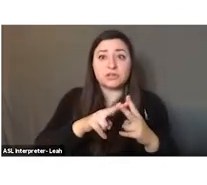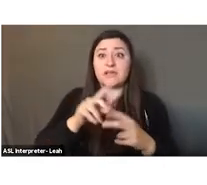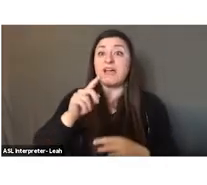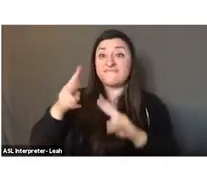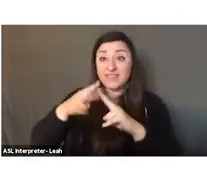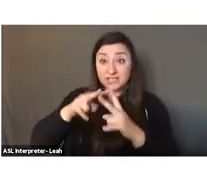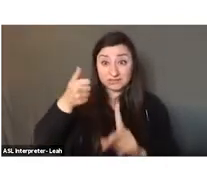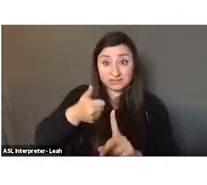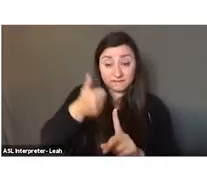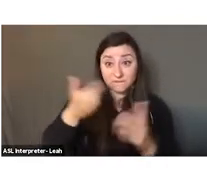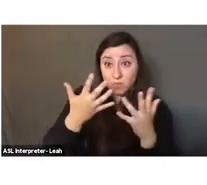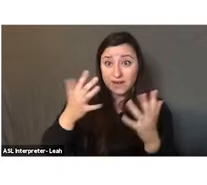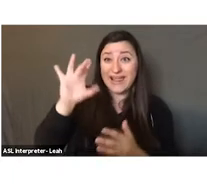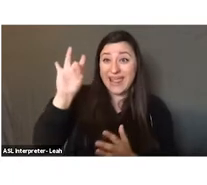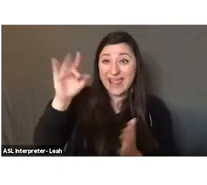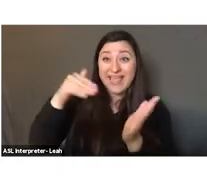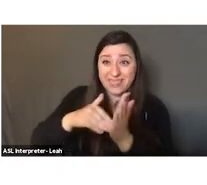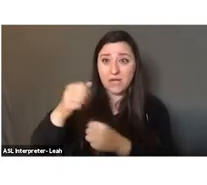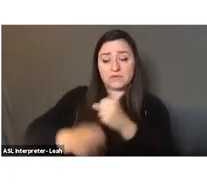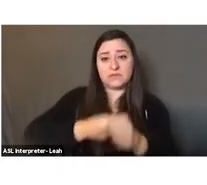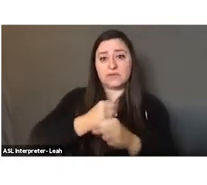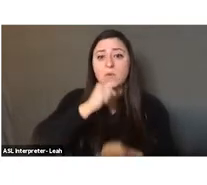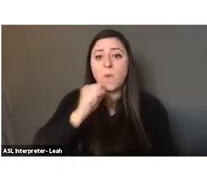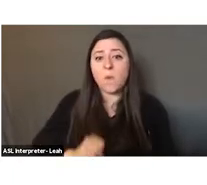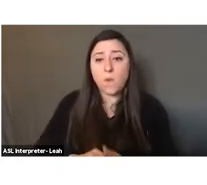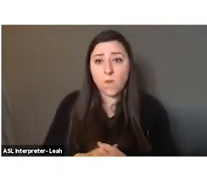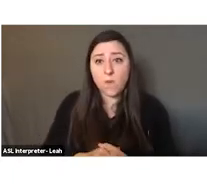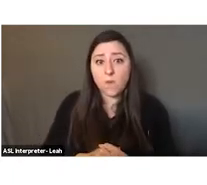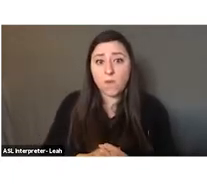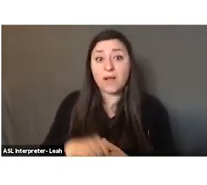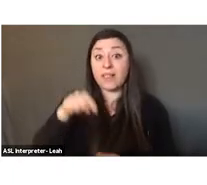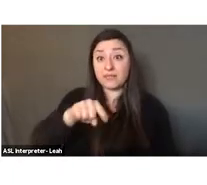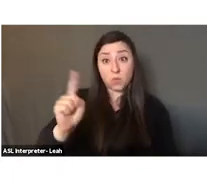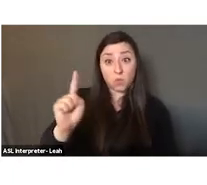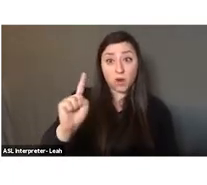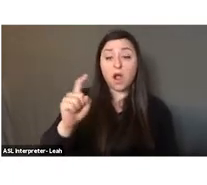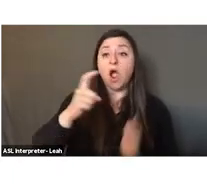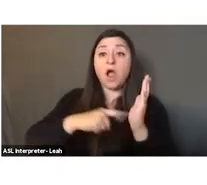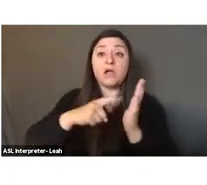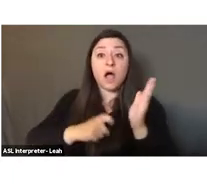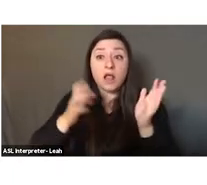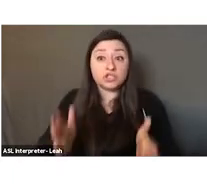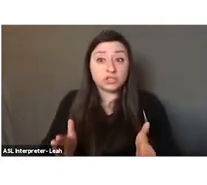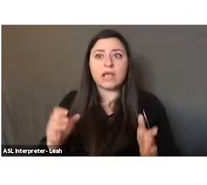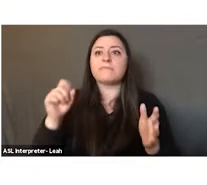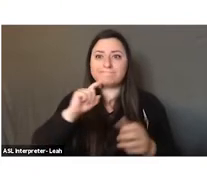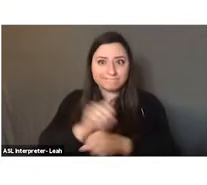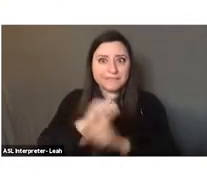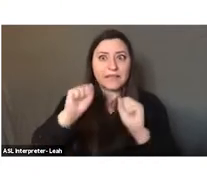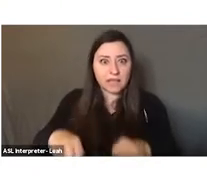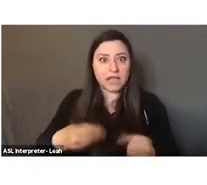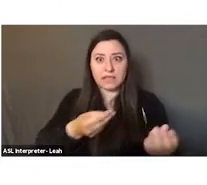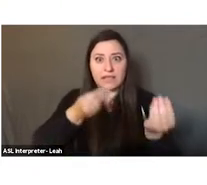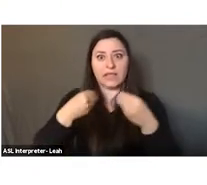village that is 8,000 years old. This is where archaeologists were able to actually give us the